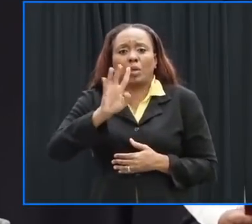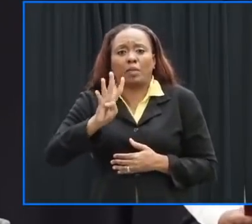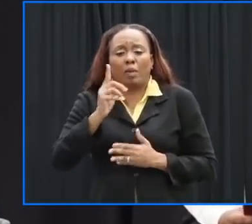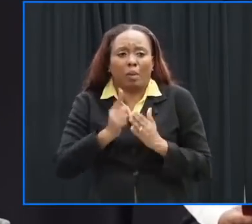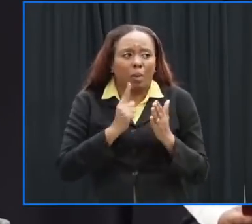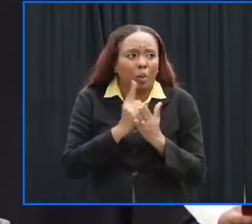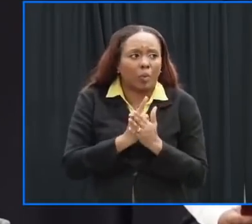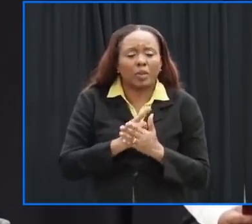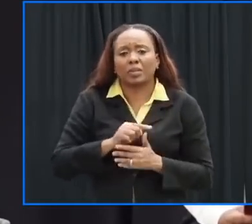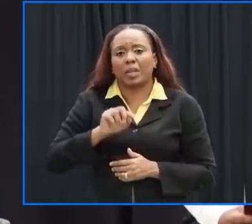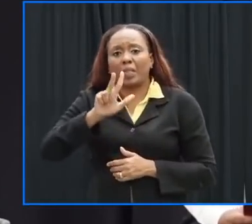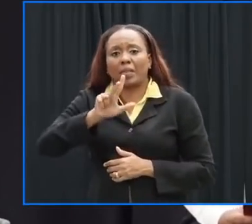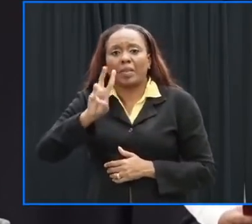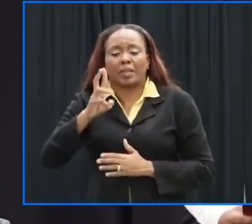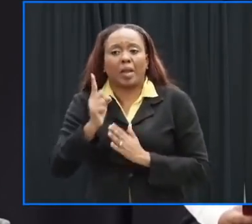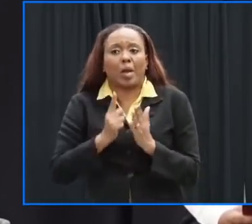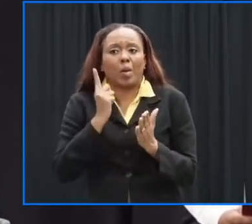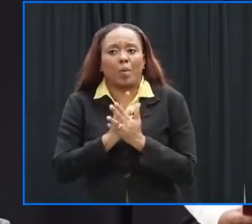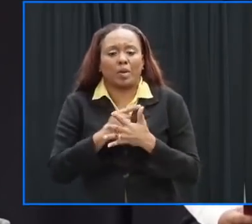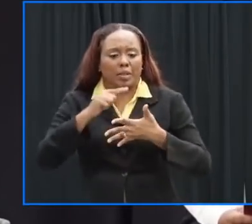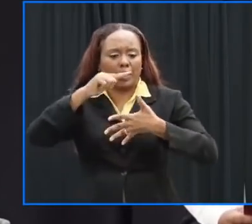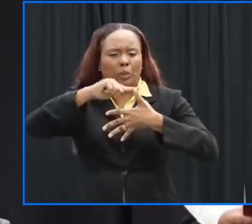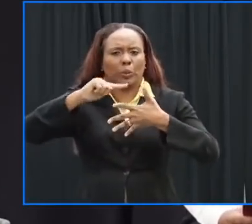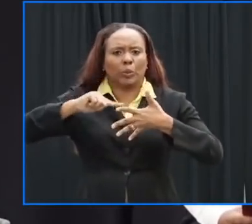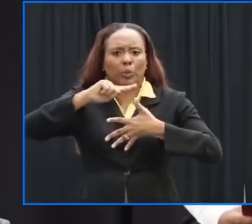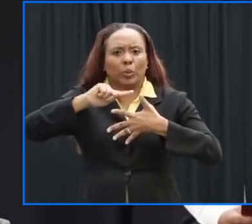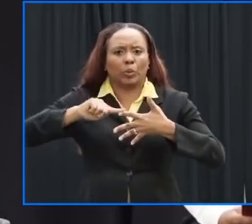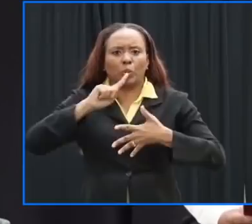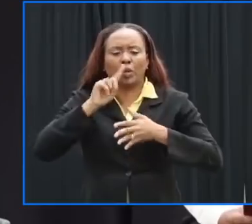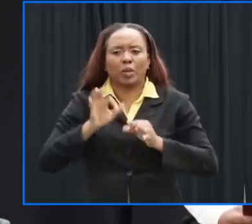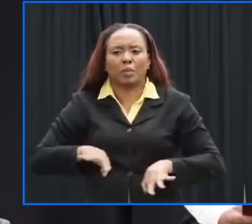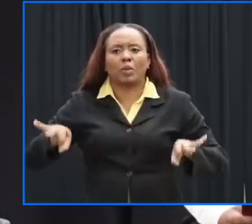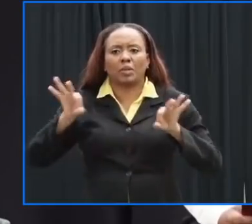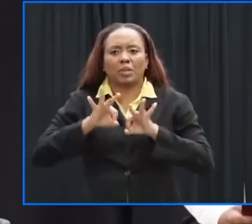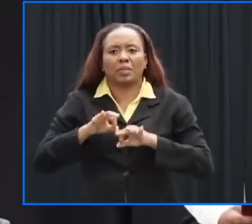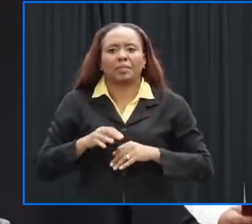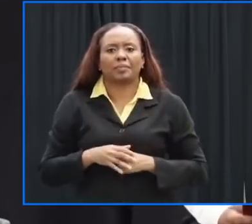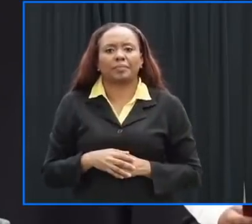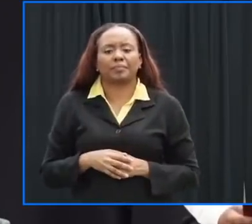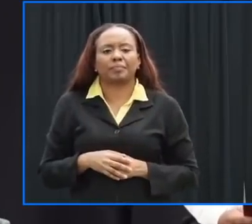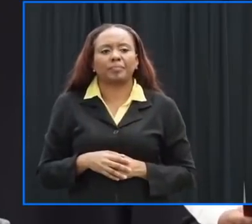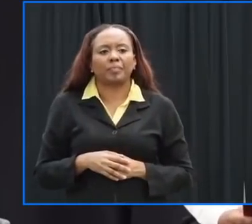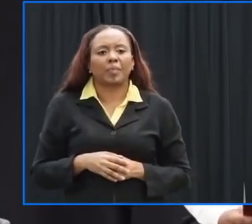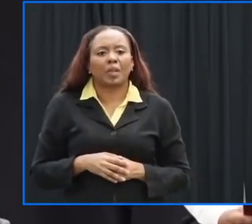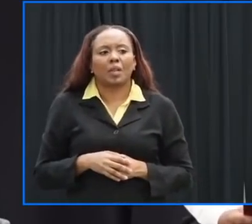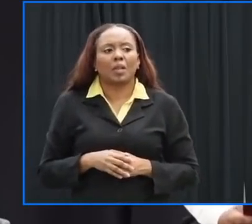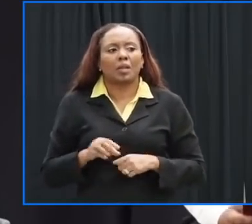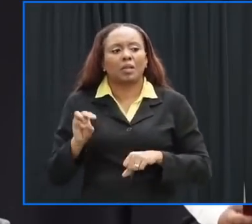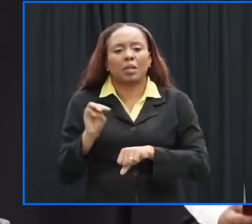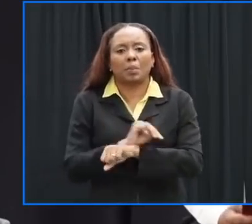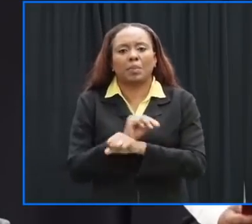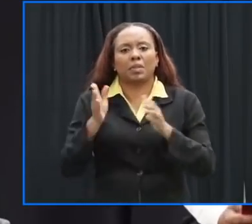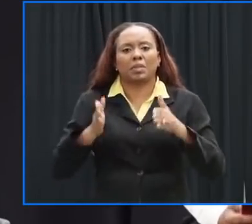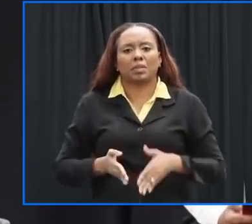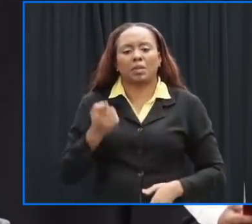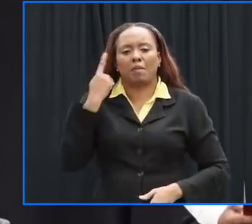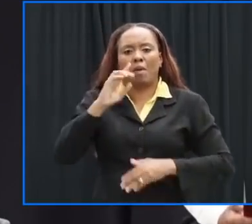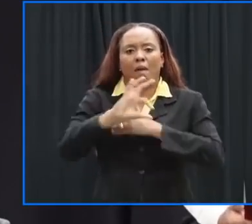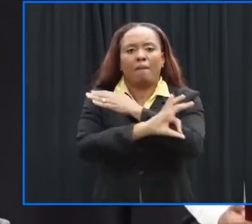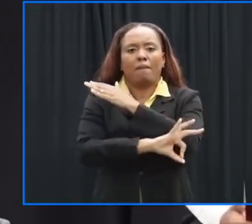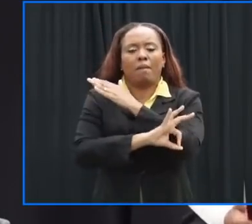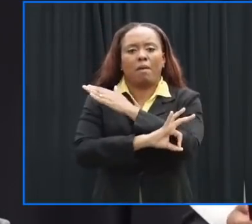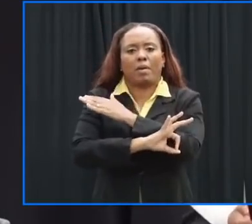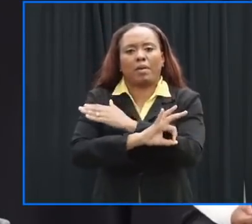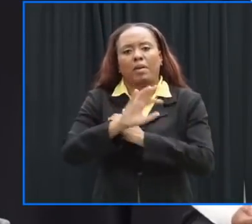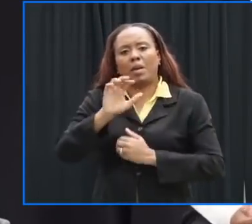is premised against that background the minister of foreign affairs is here too we have put systems in placement i believe minister has put